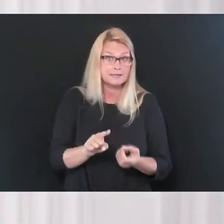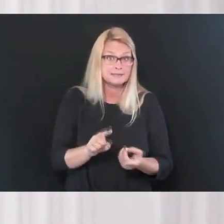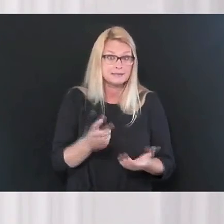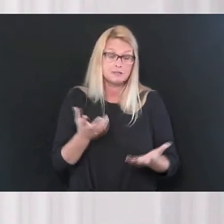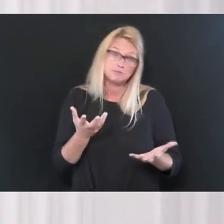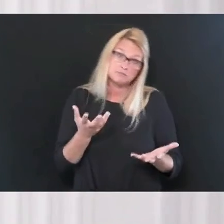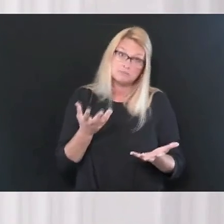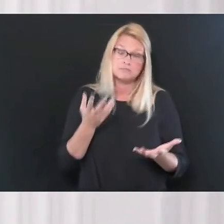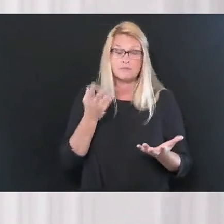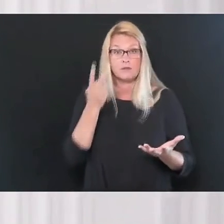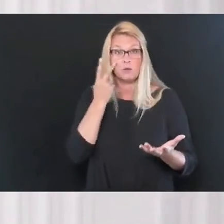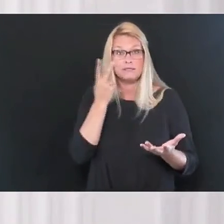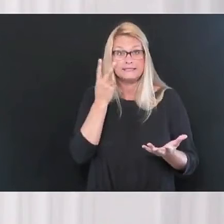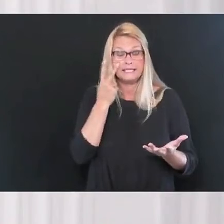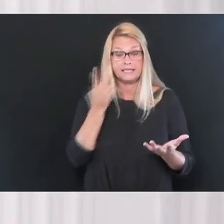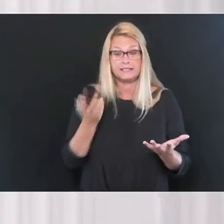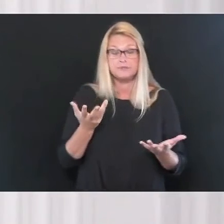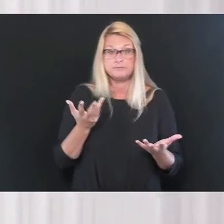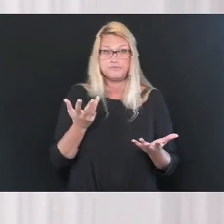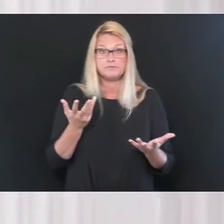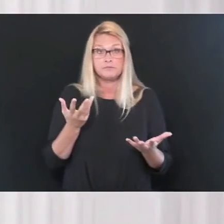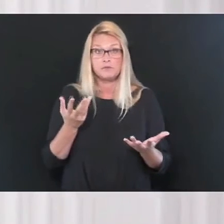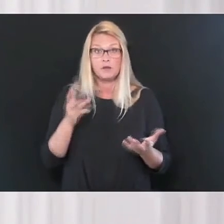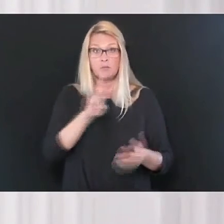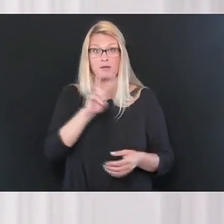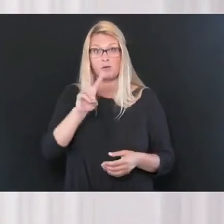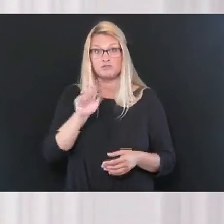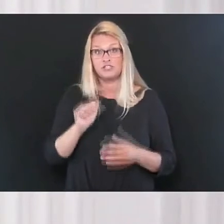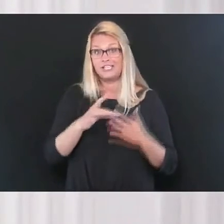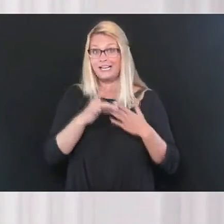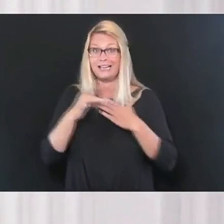pandemic where West Virginia is leading the way.